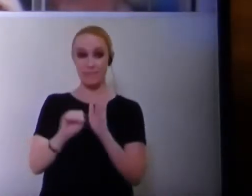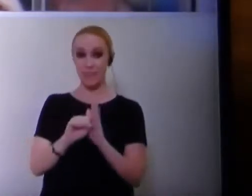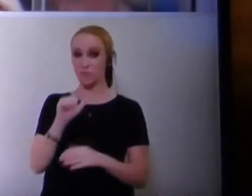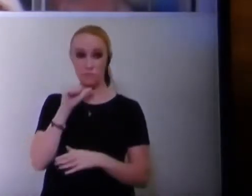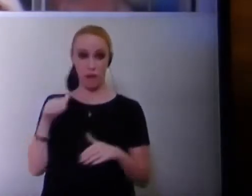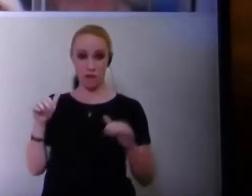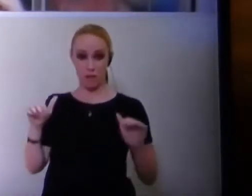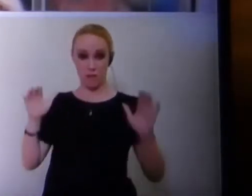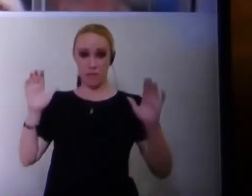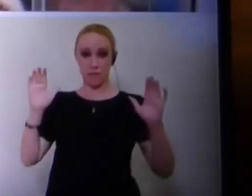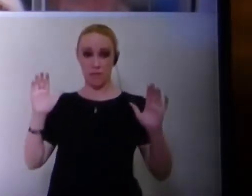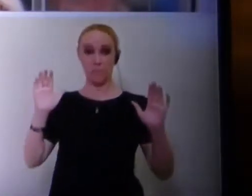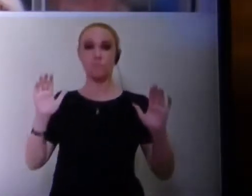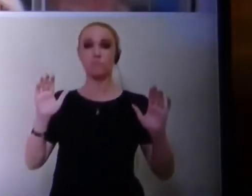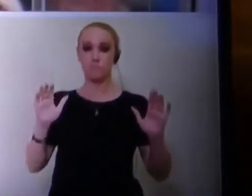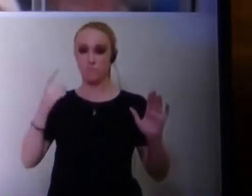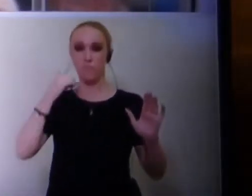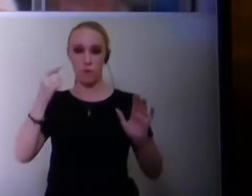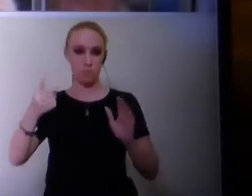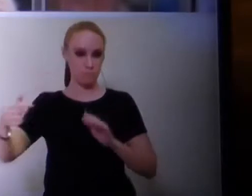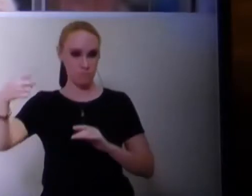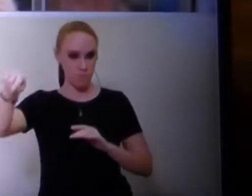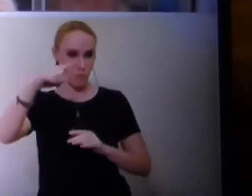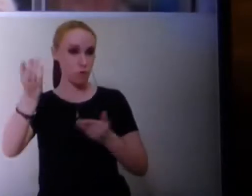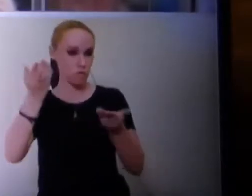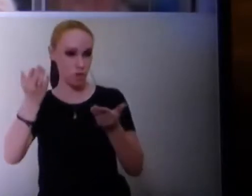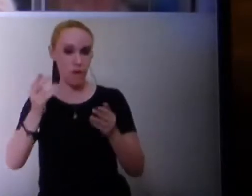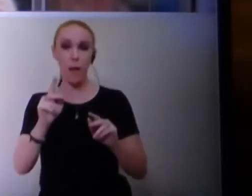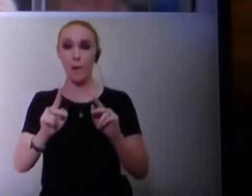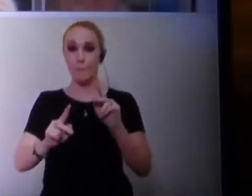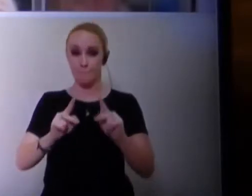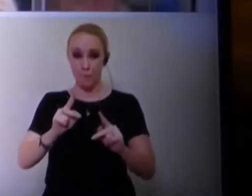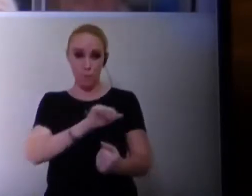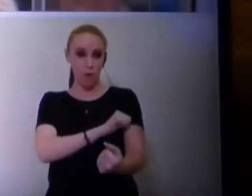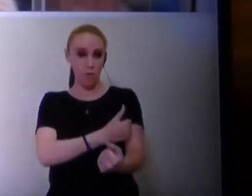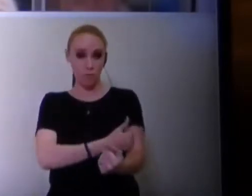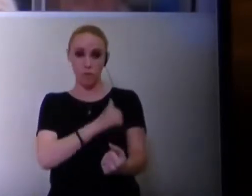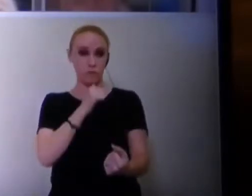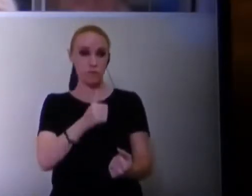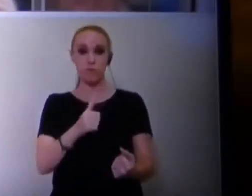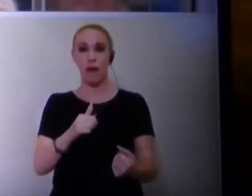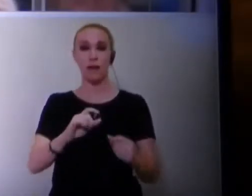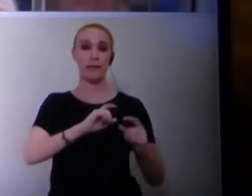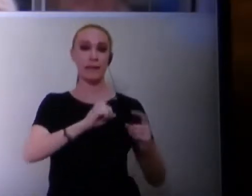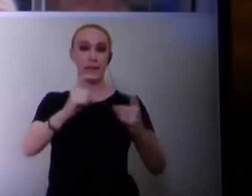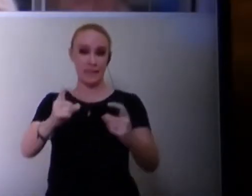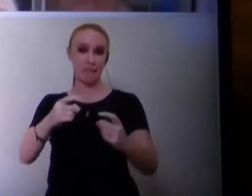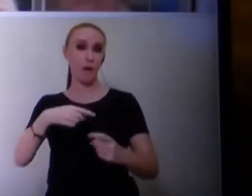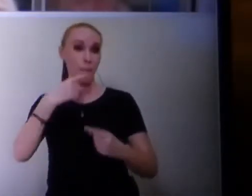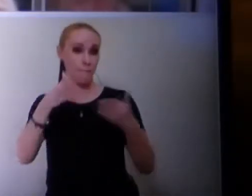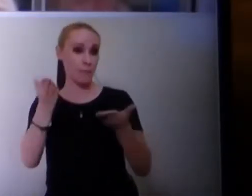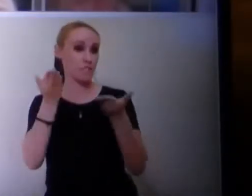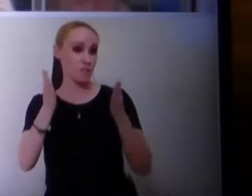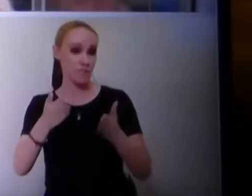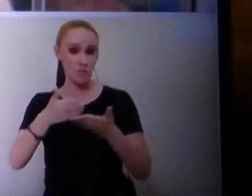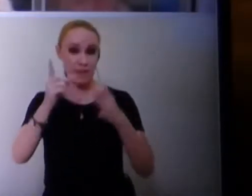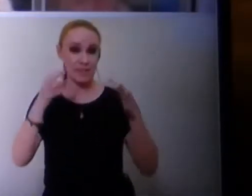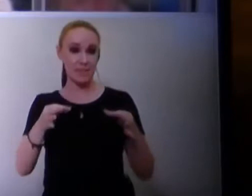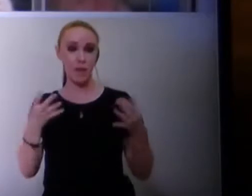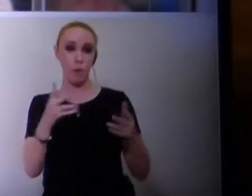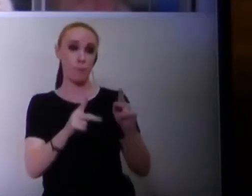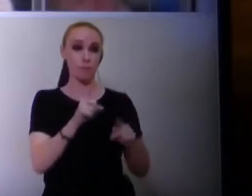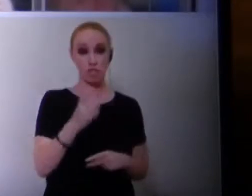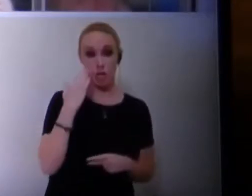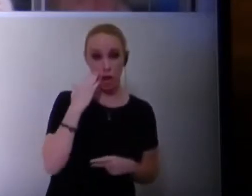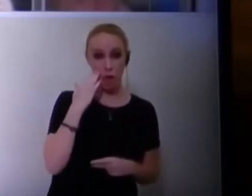their sovereignty to the agencies which serve them. The people, in delegating authority, do not give their public servants the right to decide what is good for the people to know